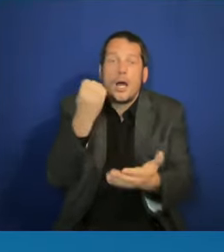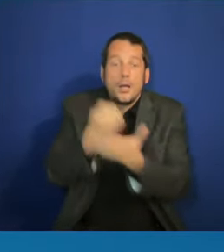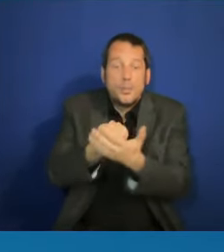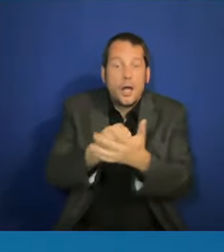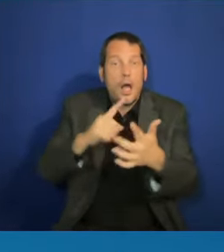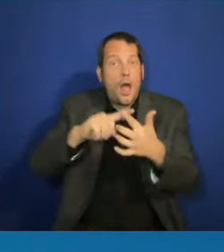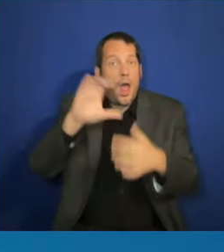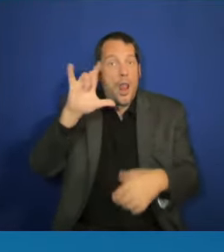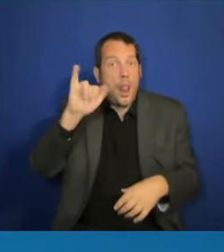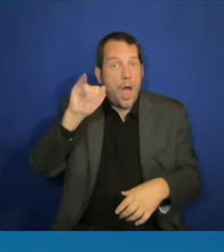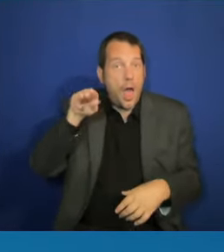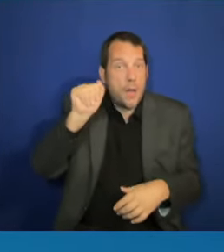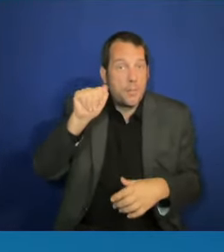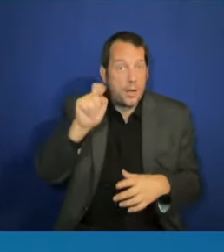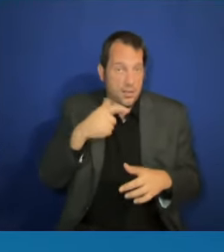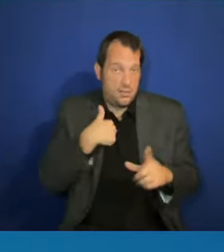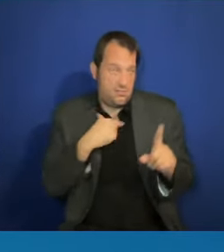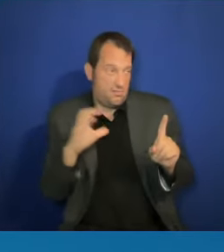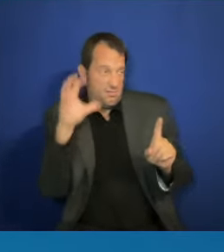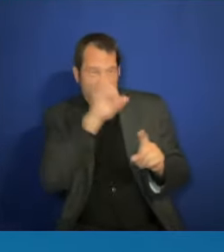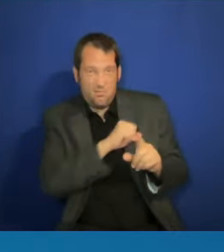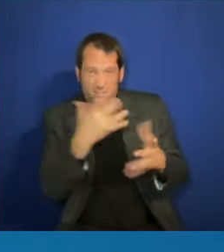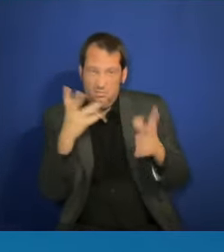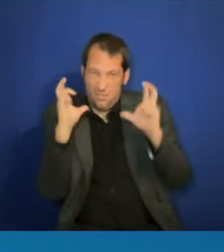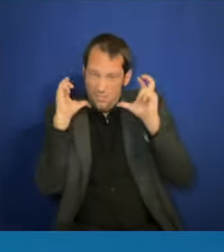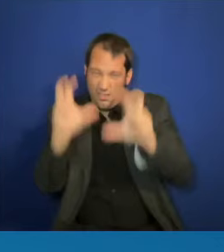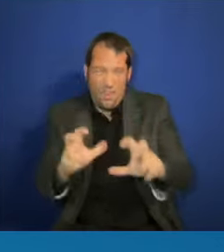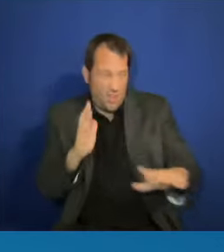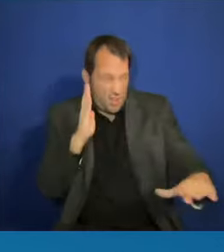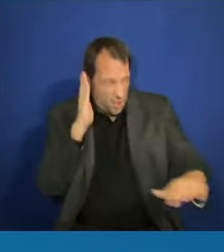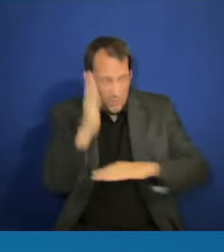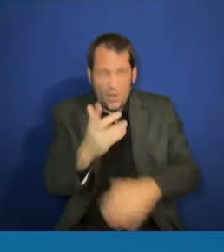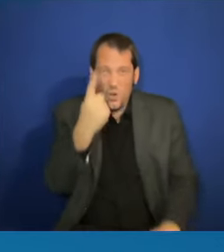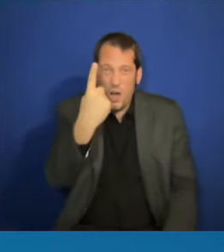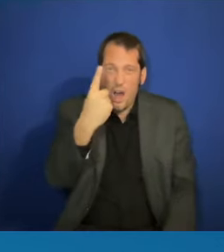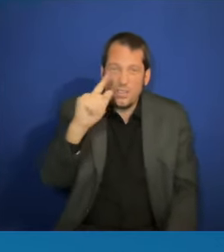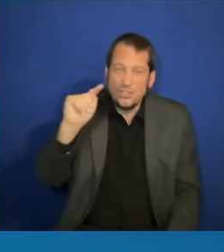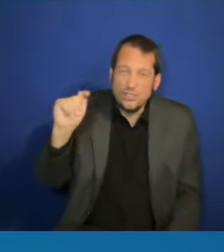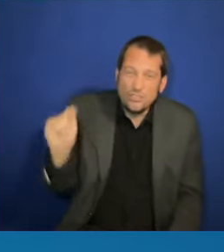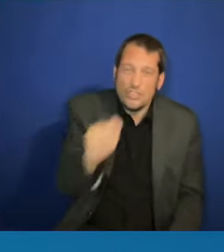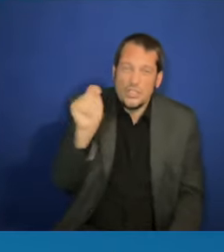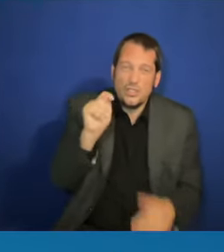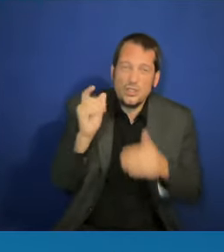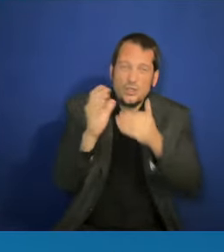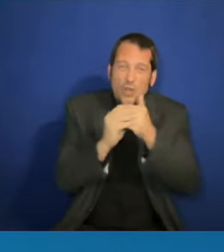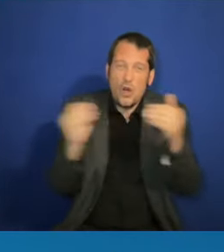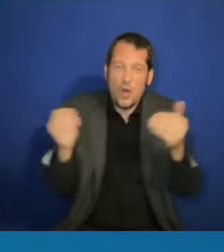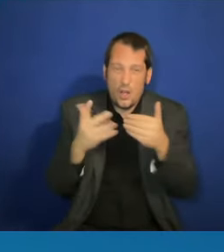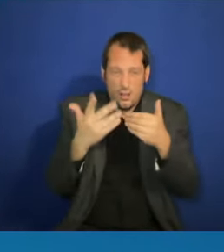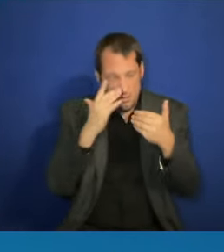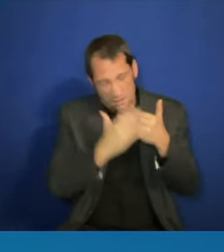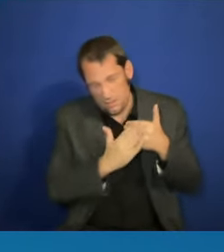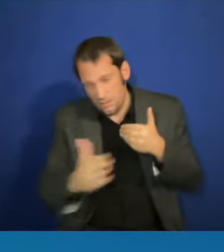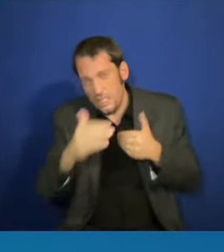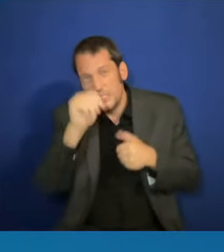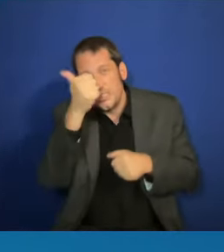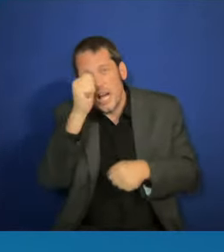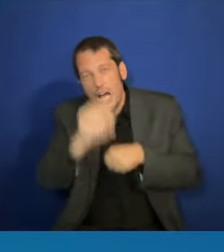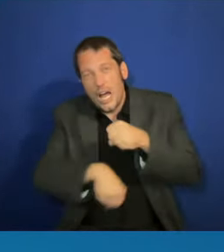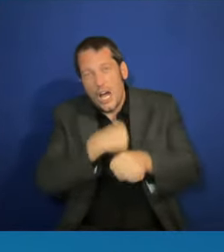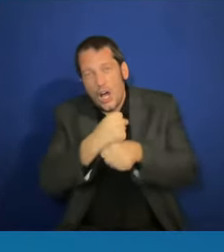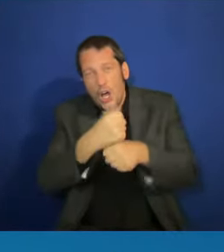the next 10 years that will hit the streets of America. America, manufacturing jobs, clean energy jobs, tech jobs,